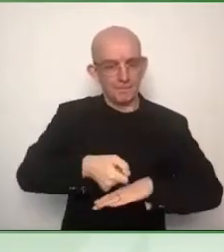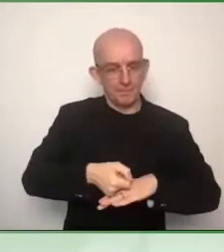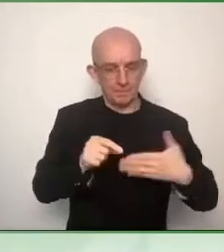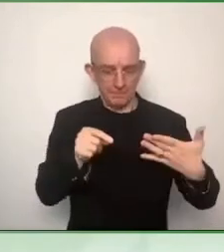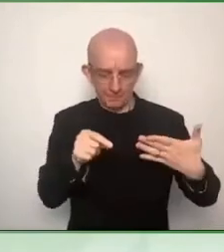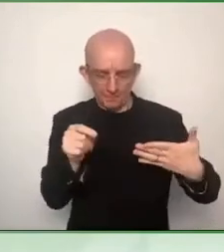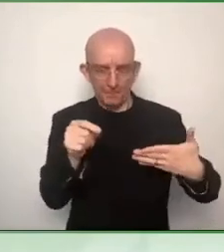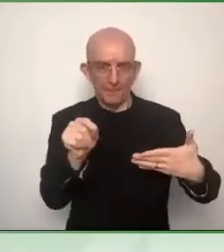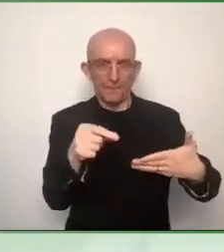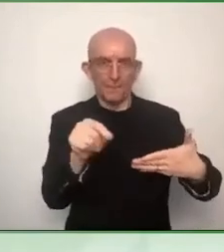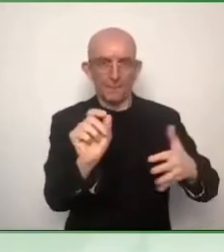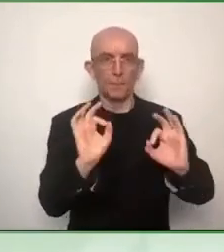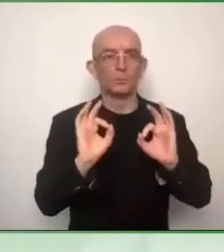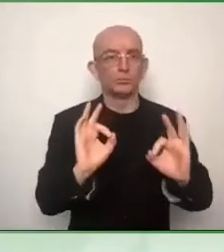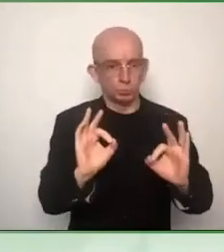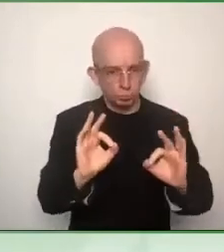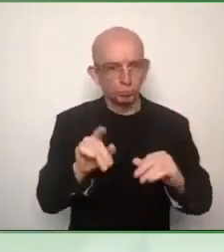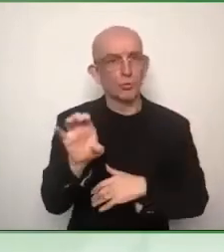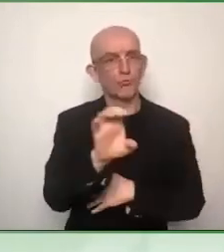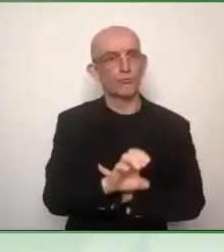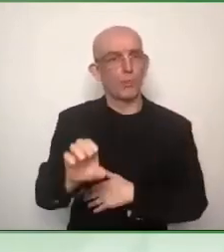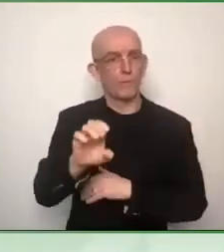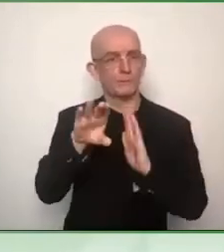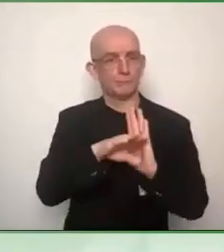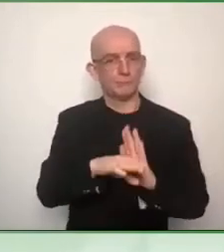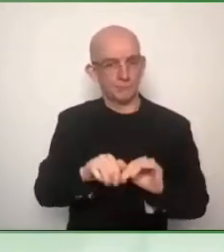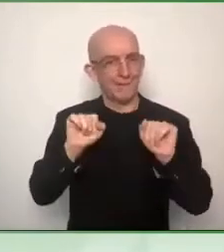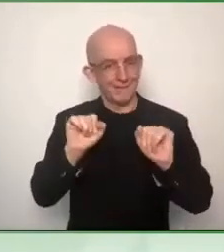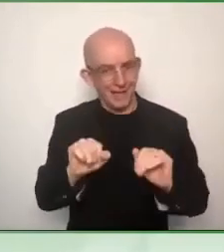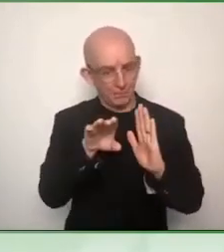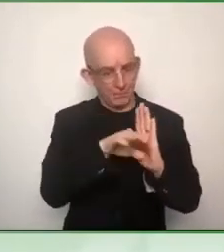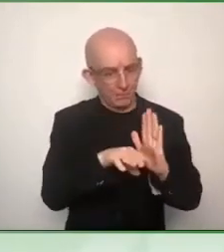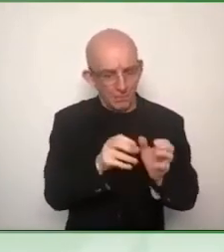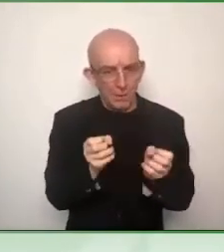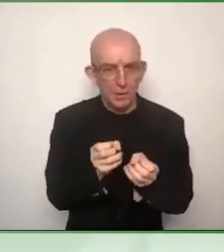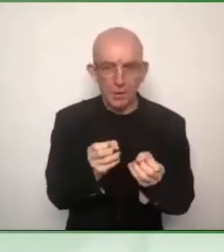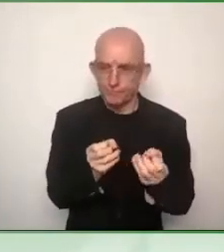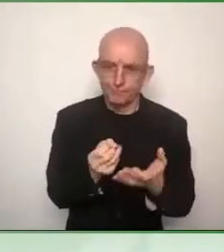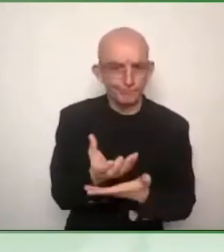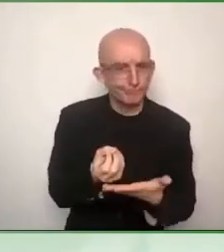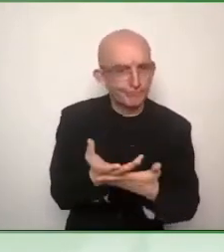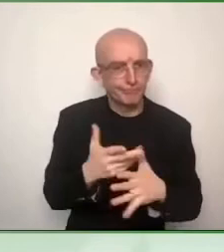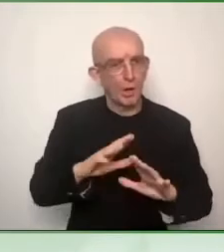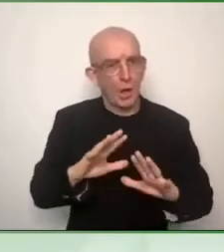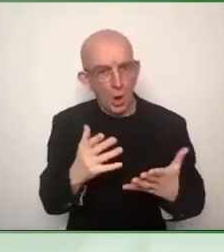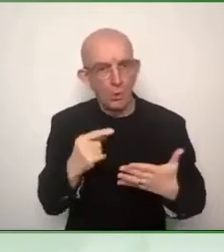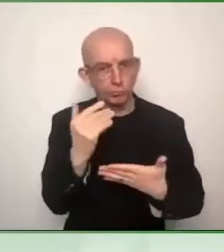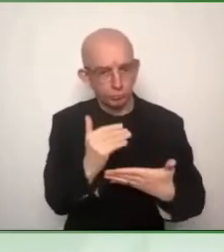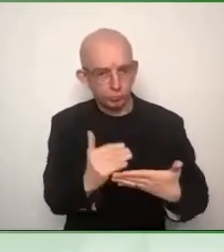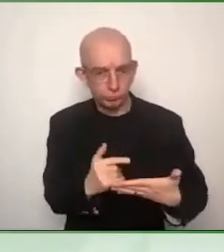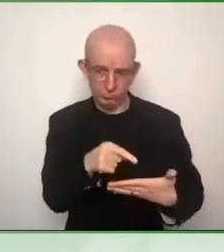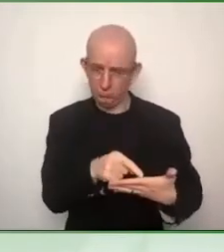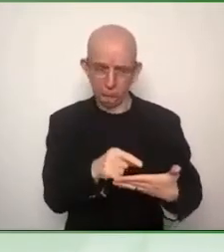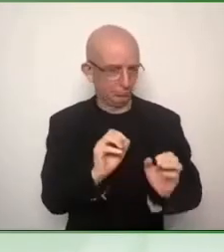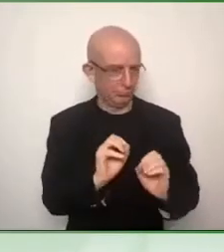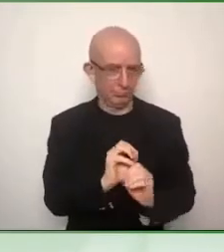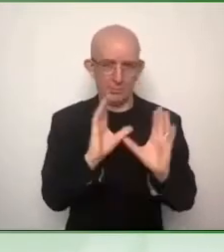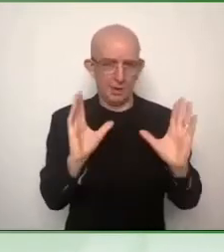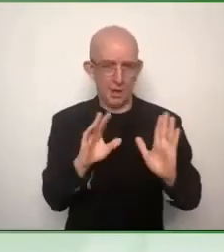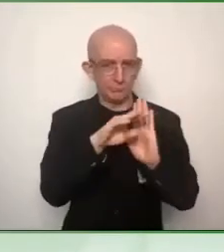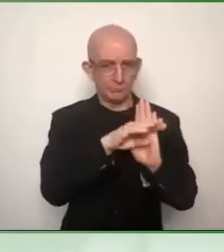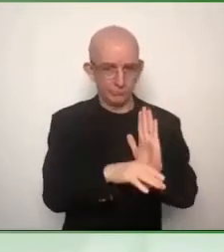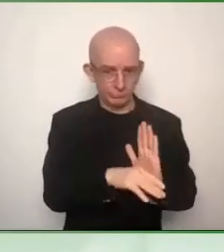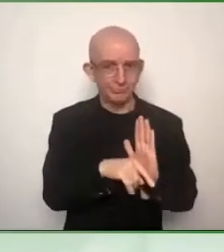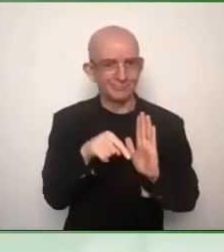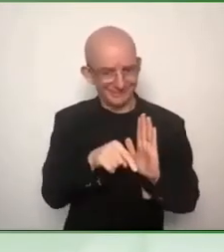requirements in the annex of the EAA, but these will be detailed out with very specific technical